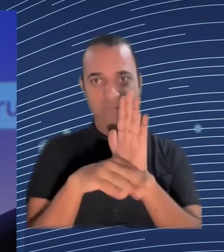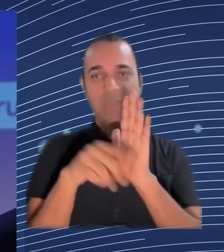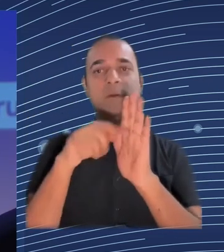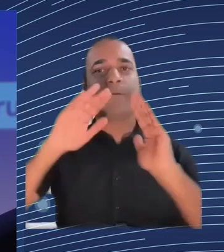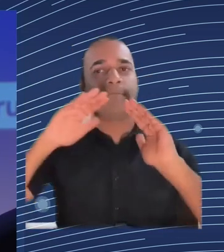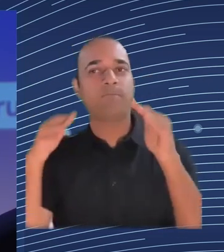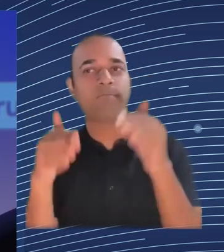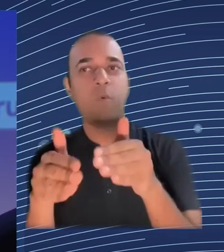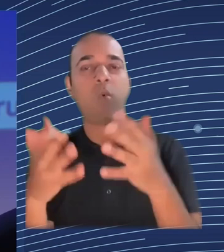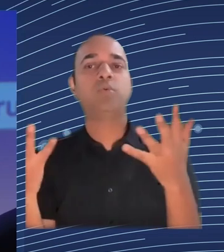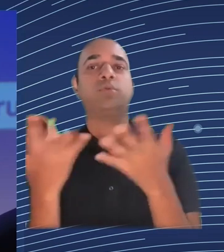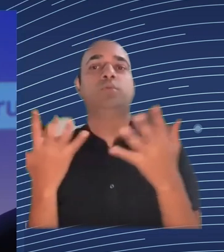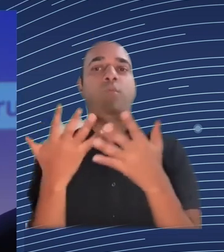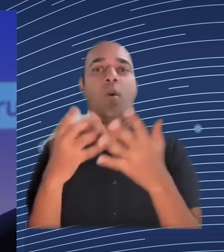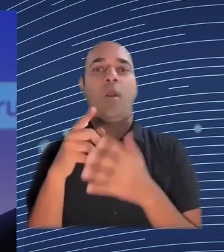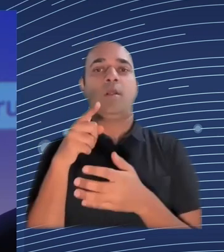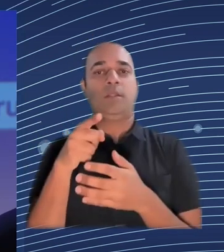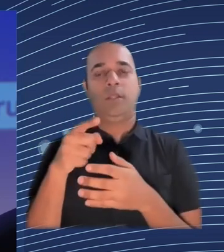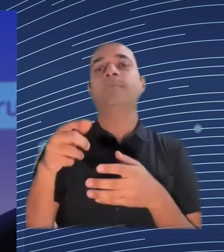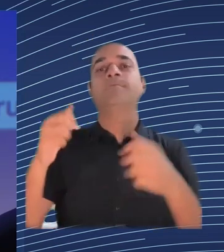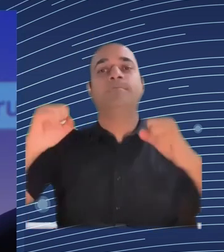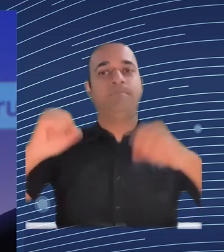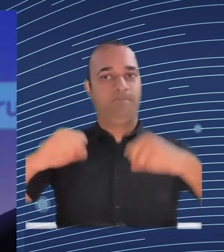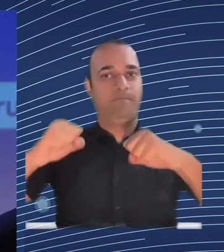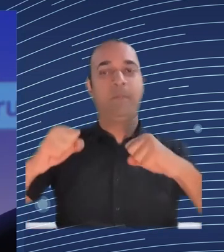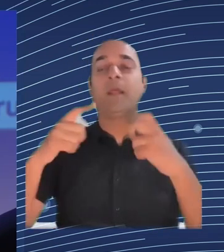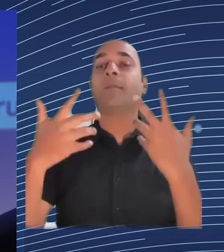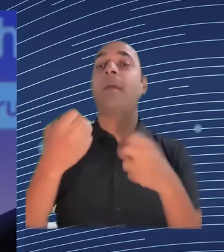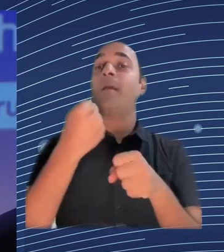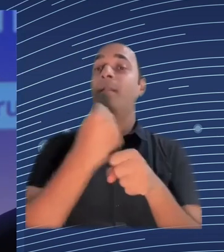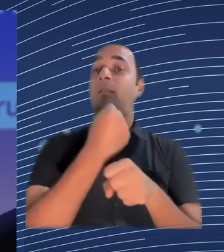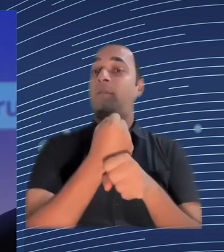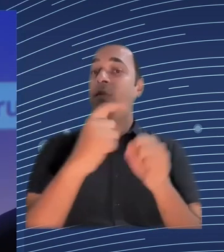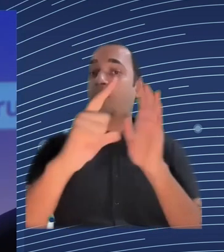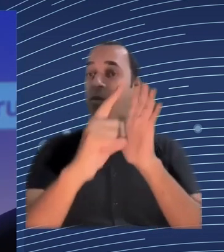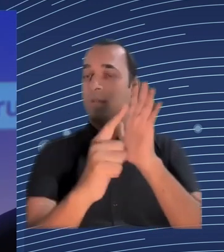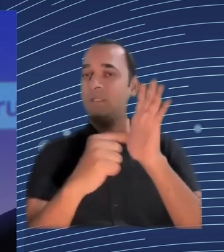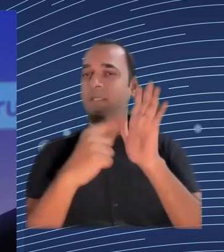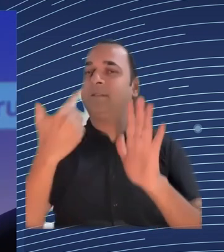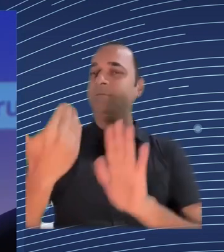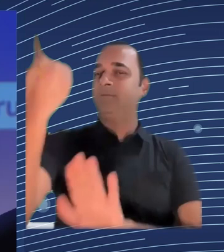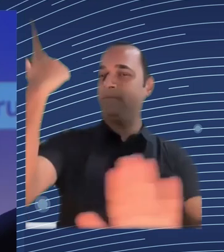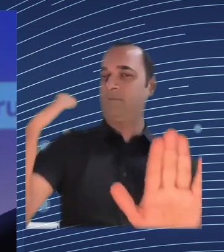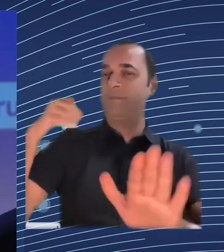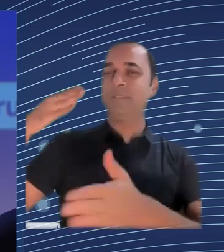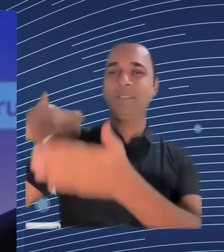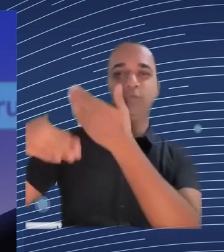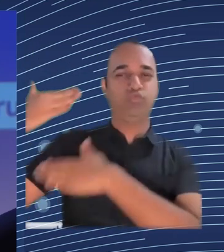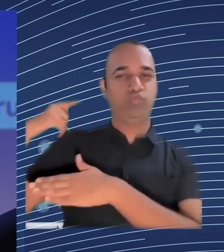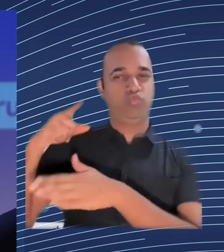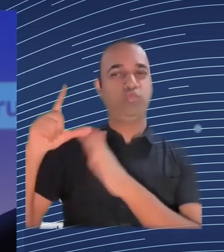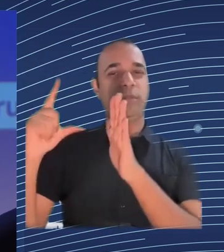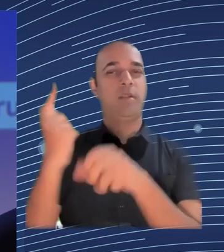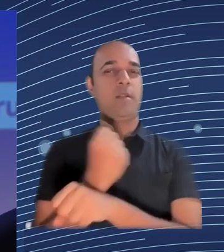don't change the individual consent for collective consent this is the only thing we need to do it's very easy